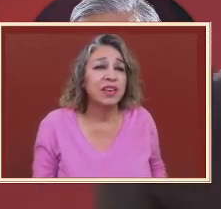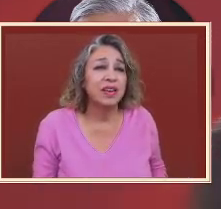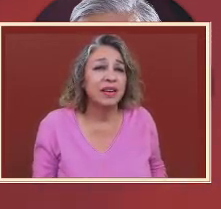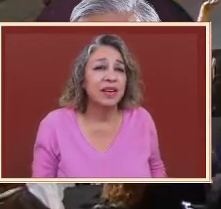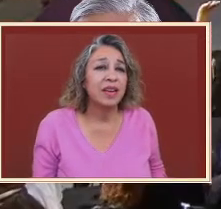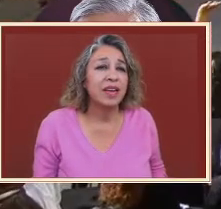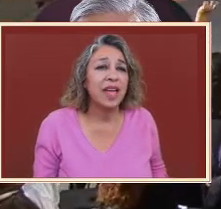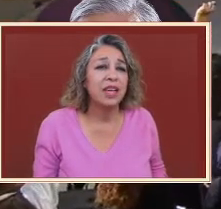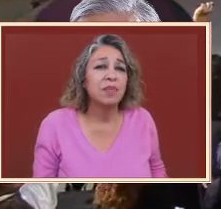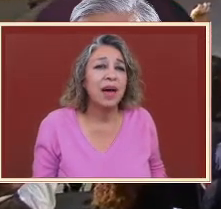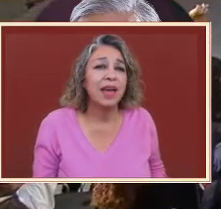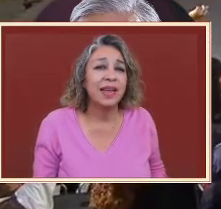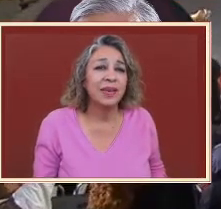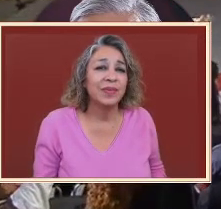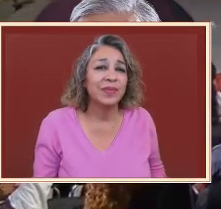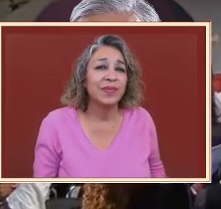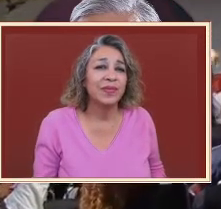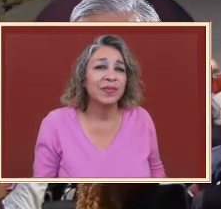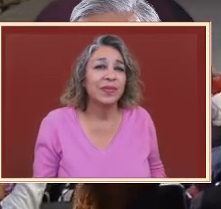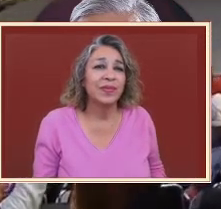each other. Okay, goodbye.